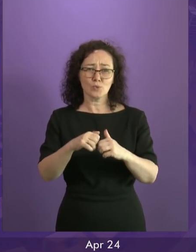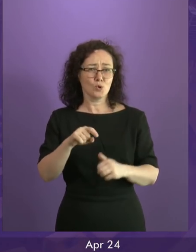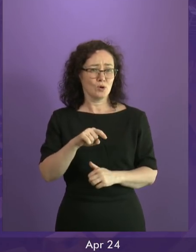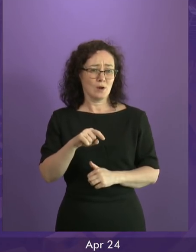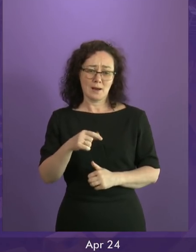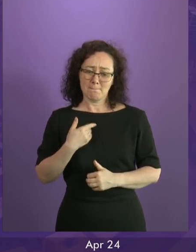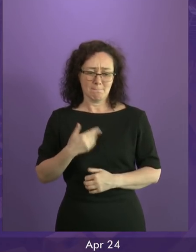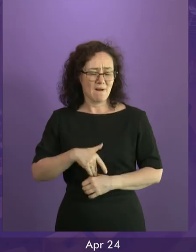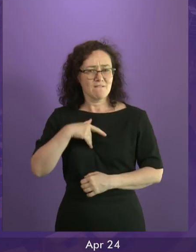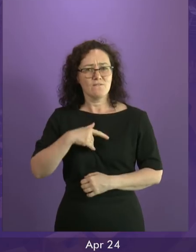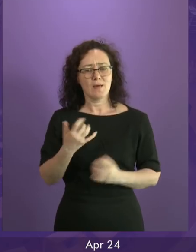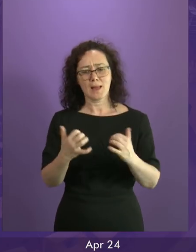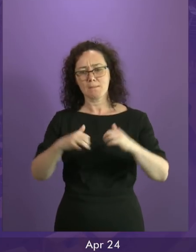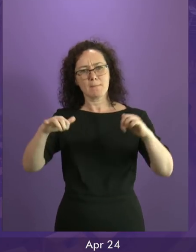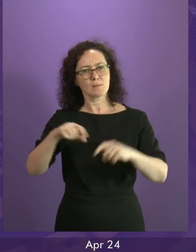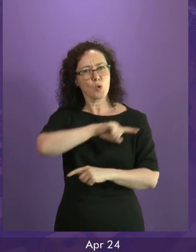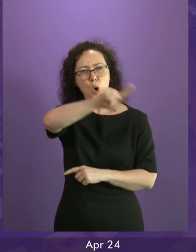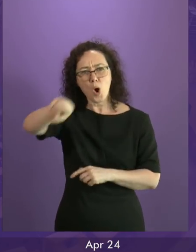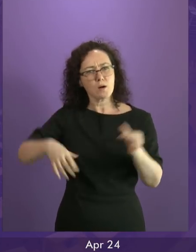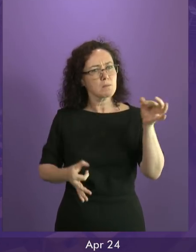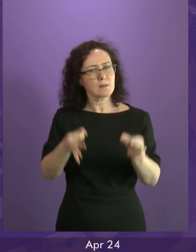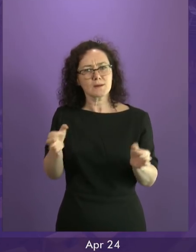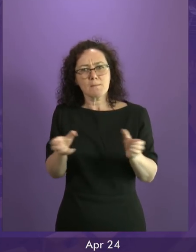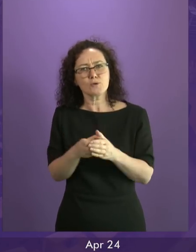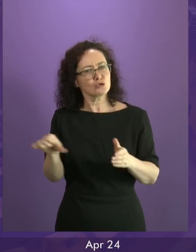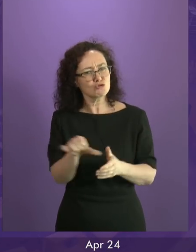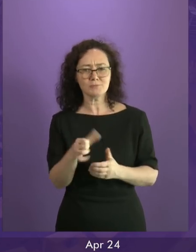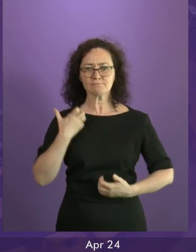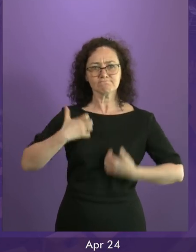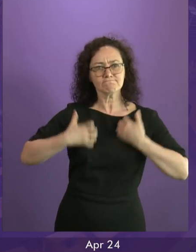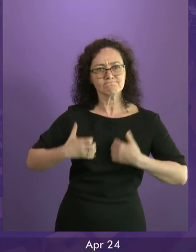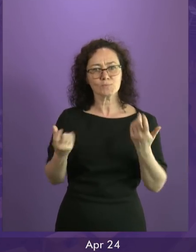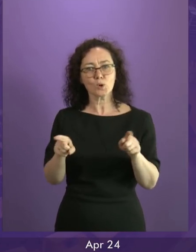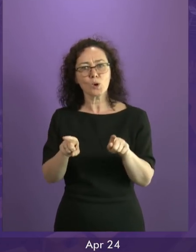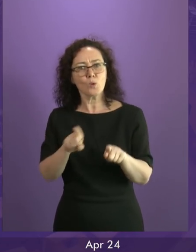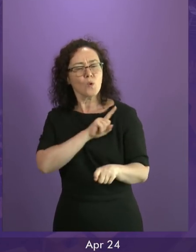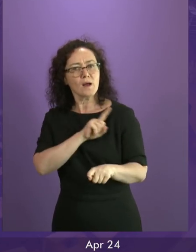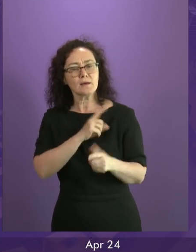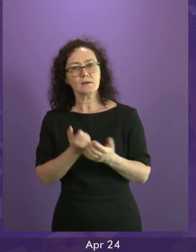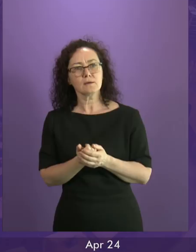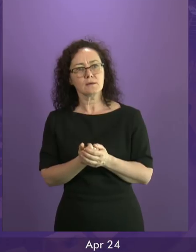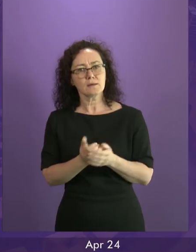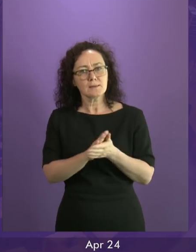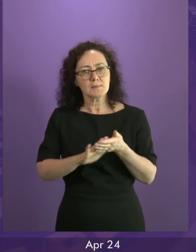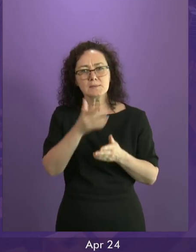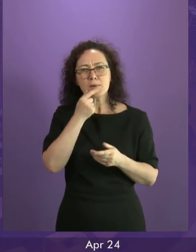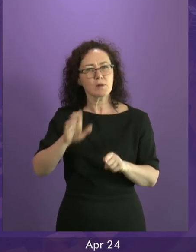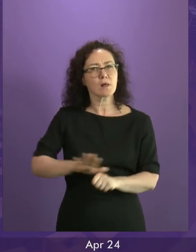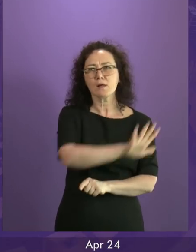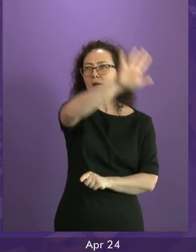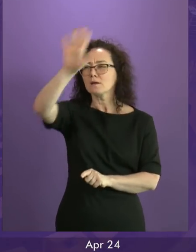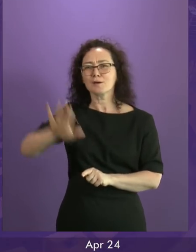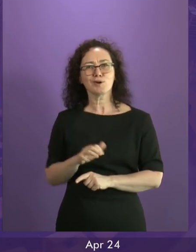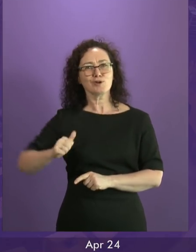about, should be prepared to discuss the details of that because it is involving people across Scotland in